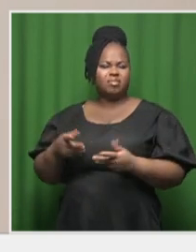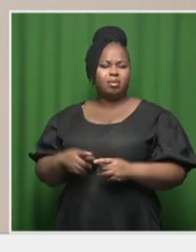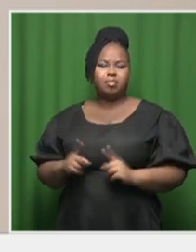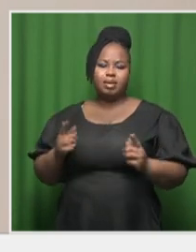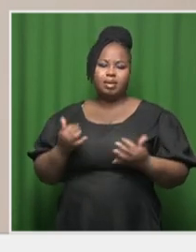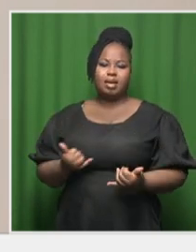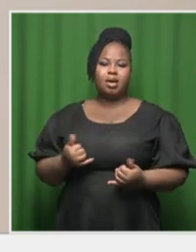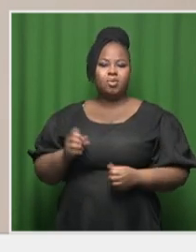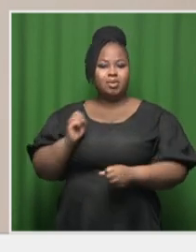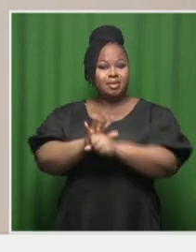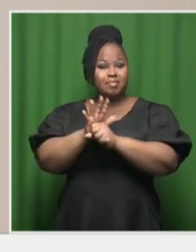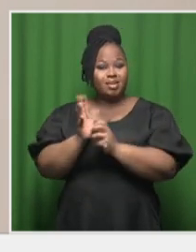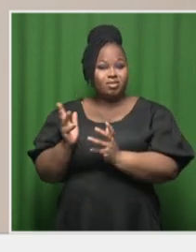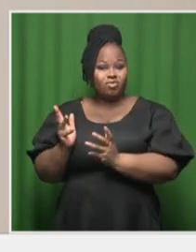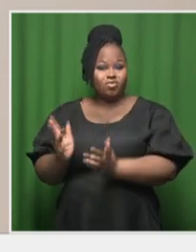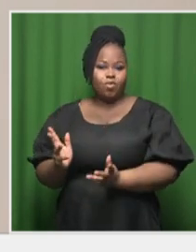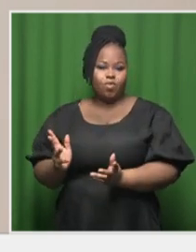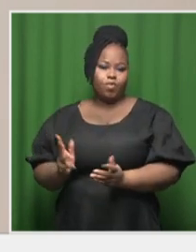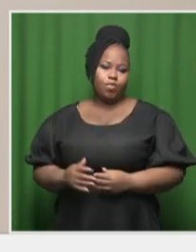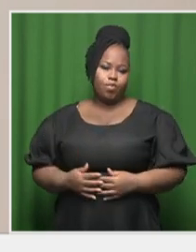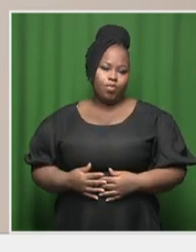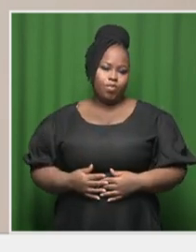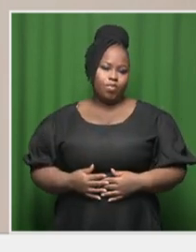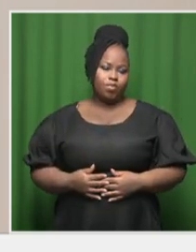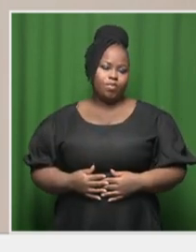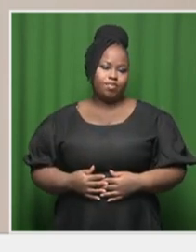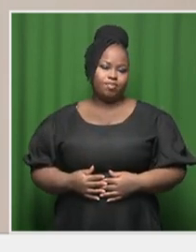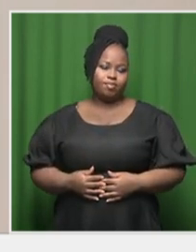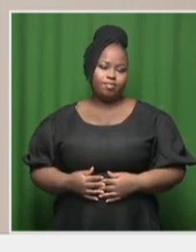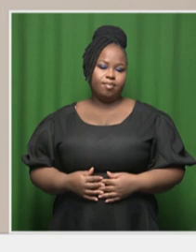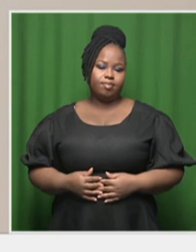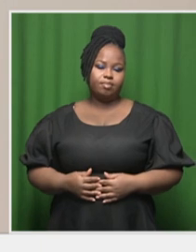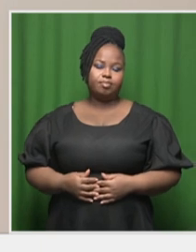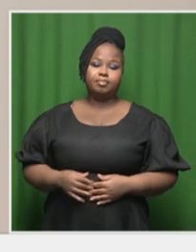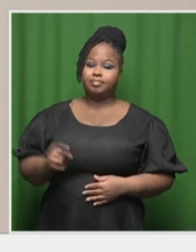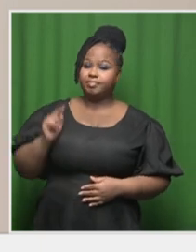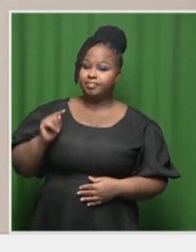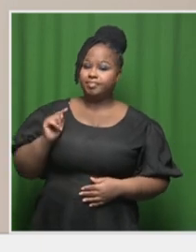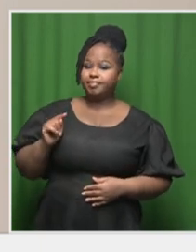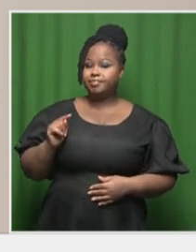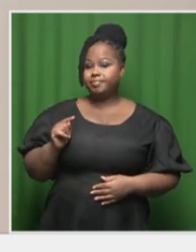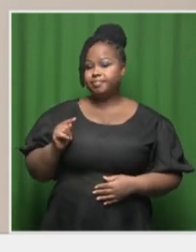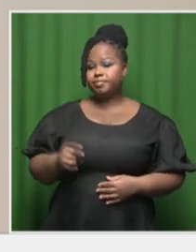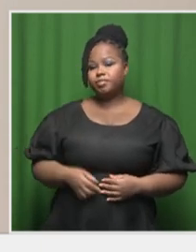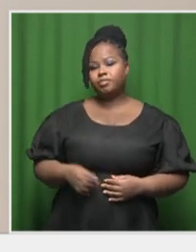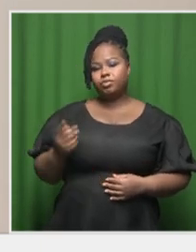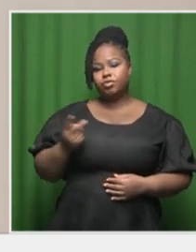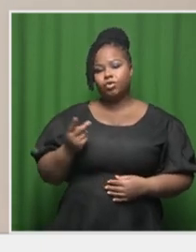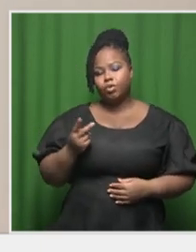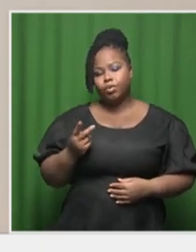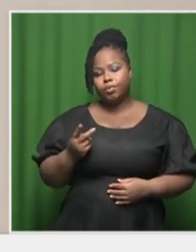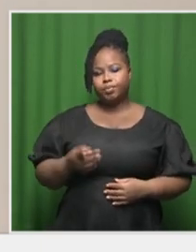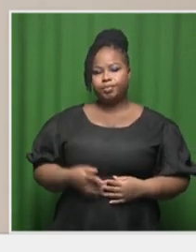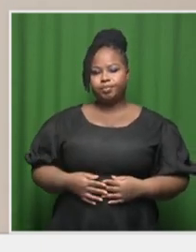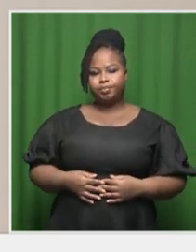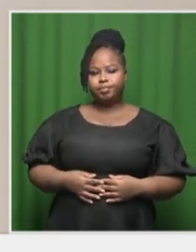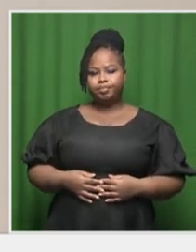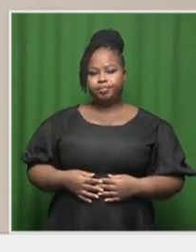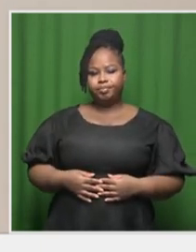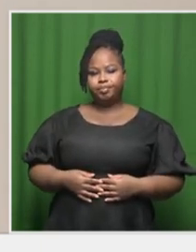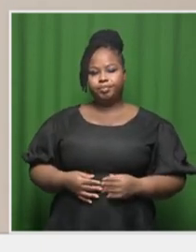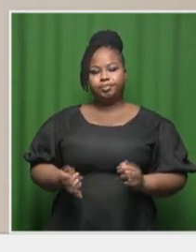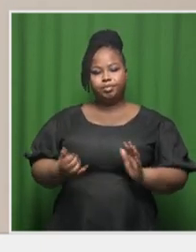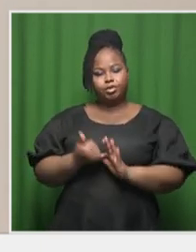is what the impact of that is, you know. And this, to also, just